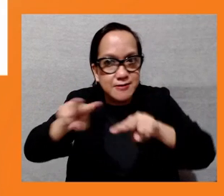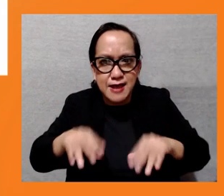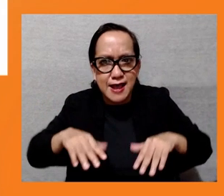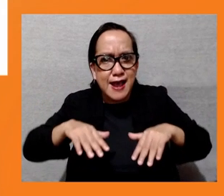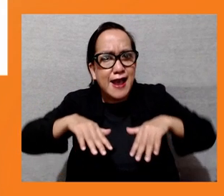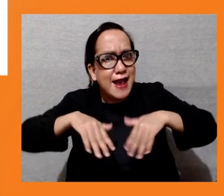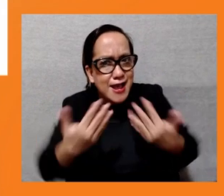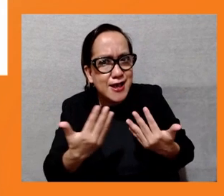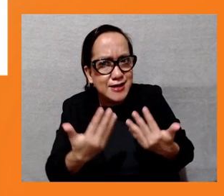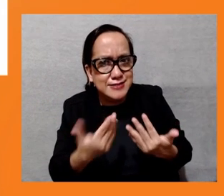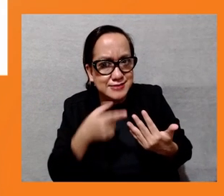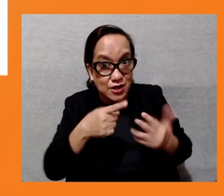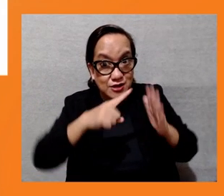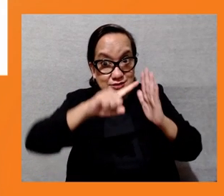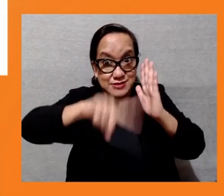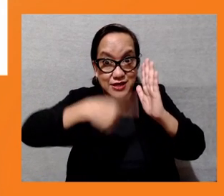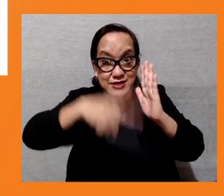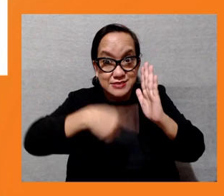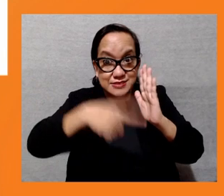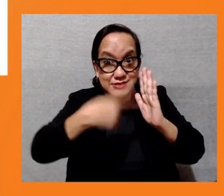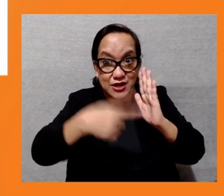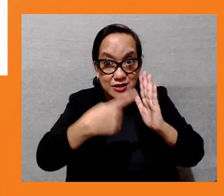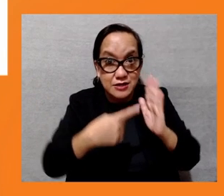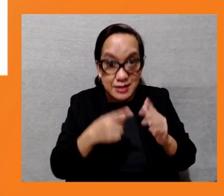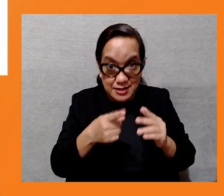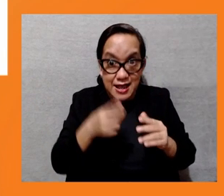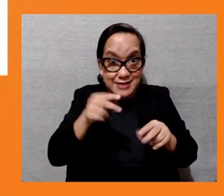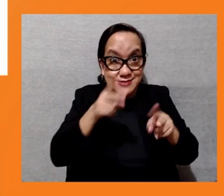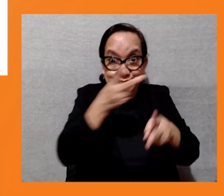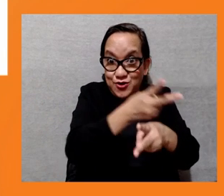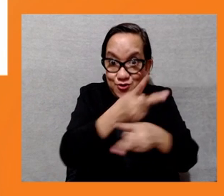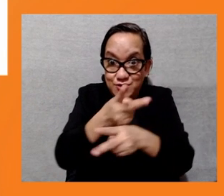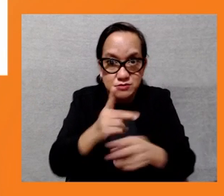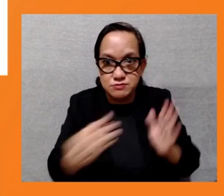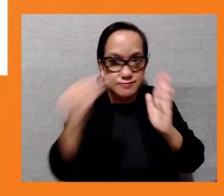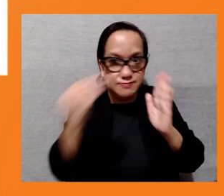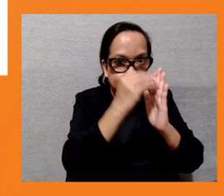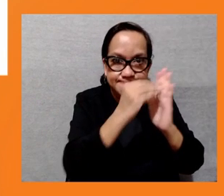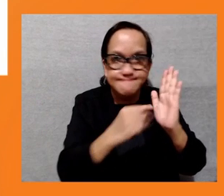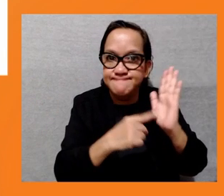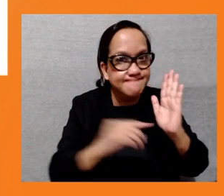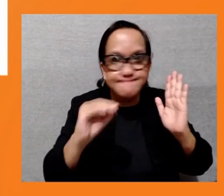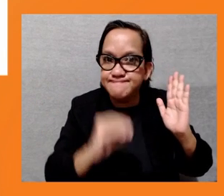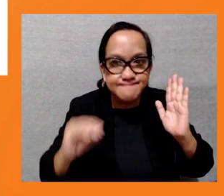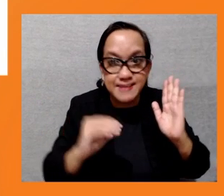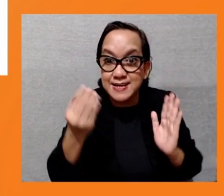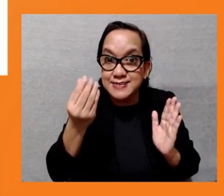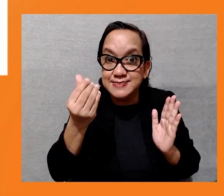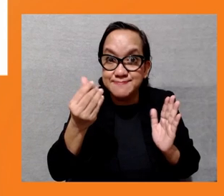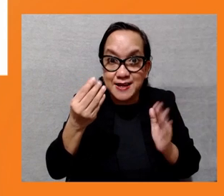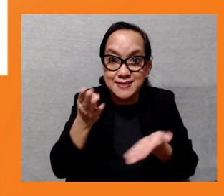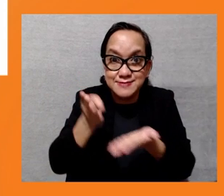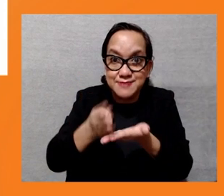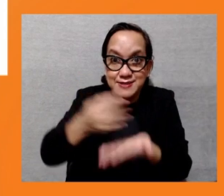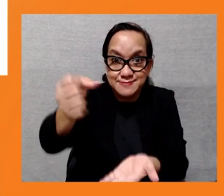separate budget for monitoring. So therefore the monitoring is not really happening. And